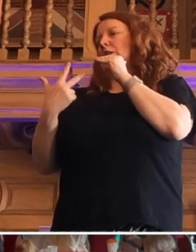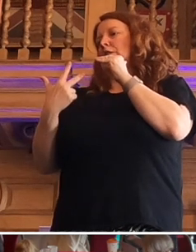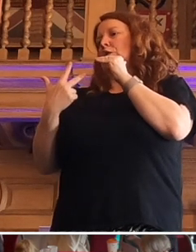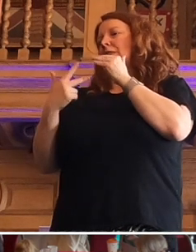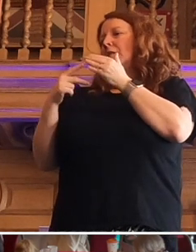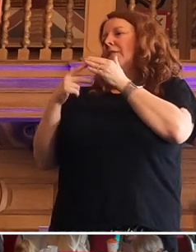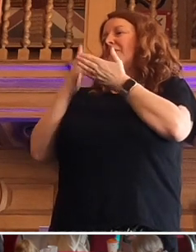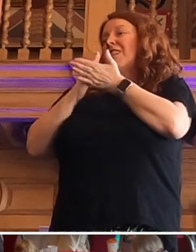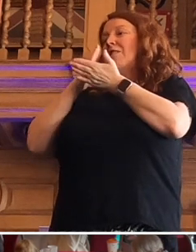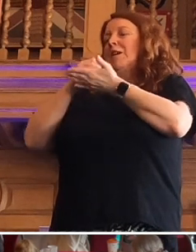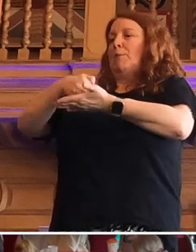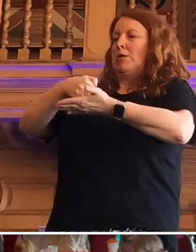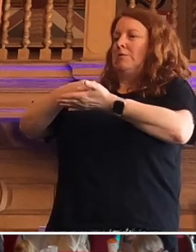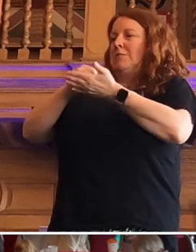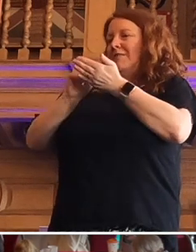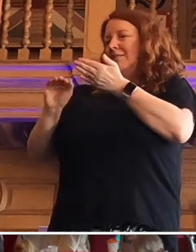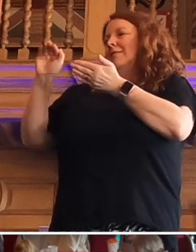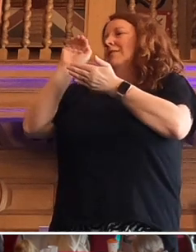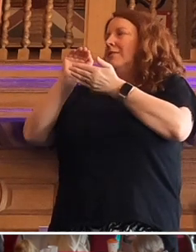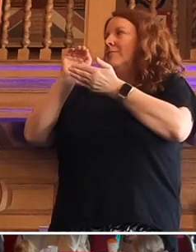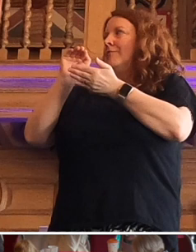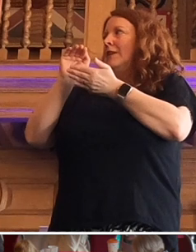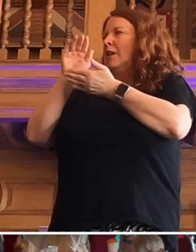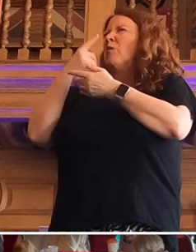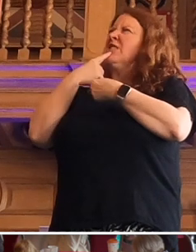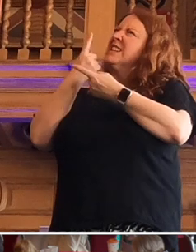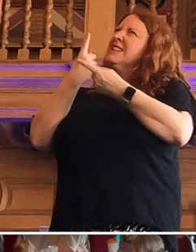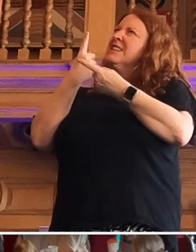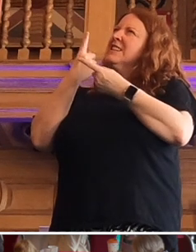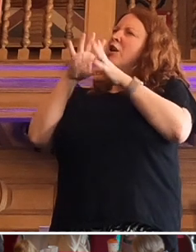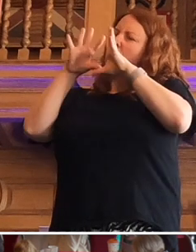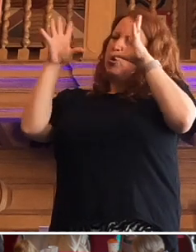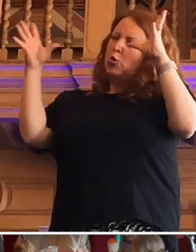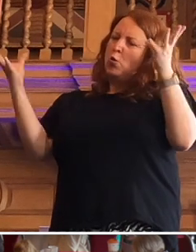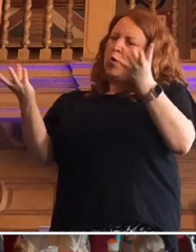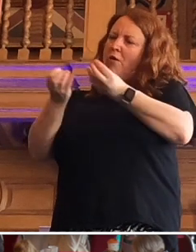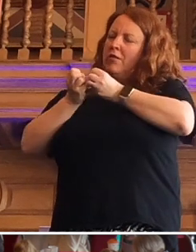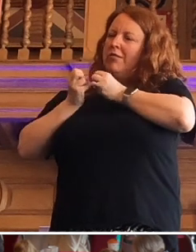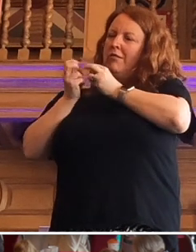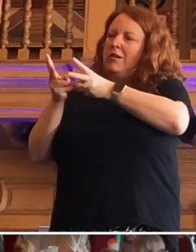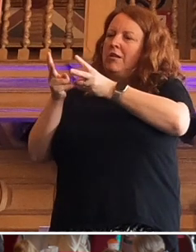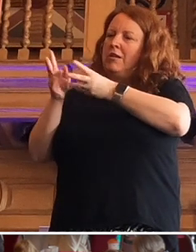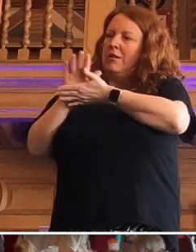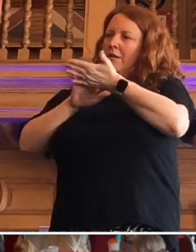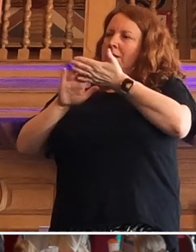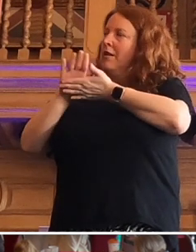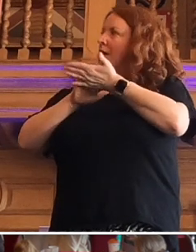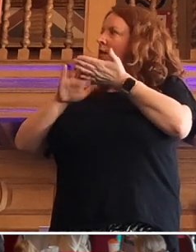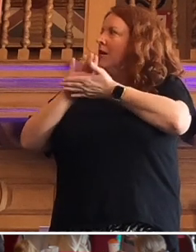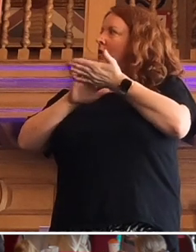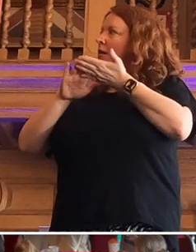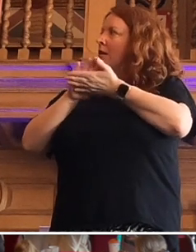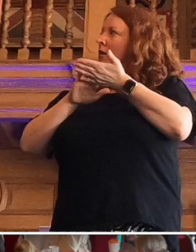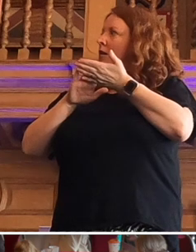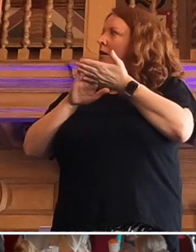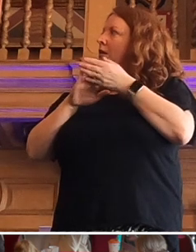in the bottom 10%. So we said, universalist programs with effort proportionate